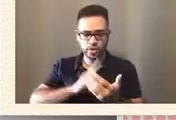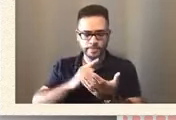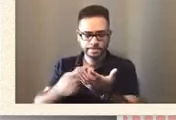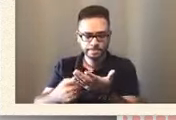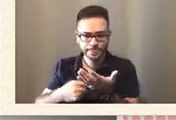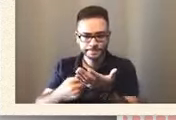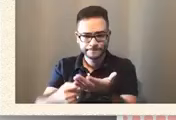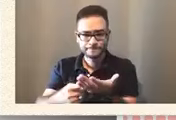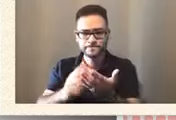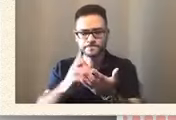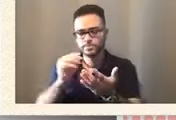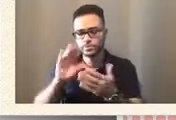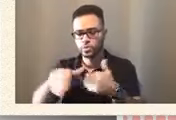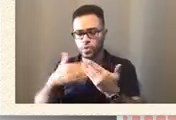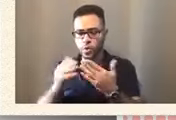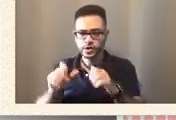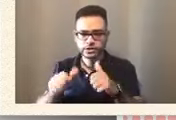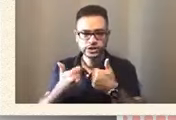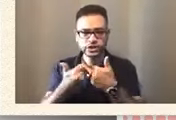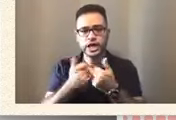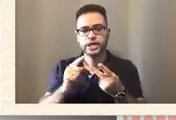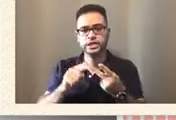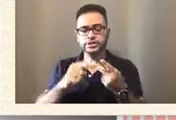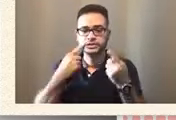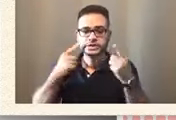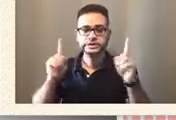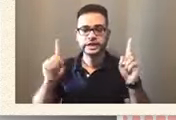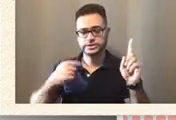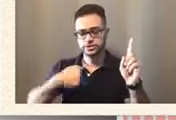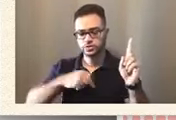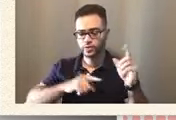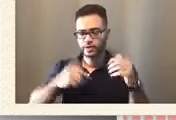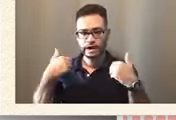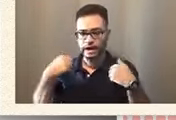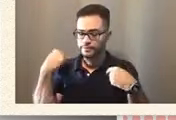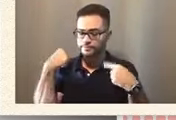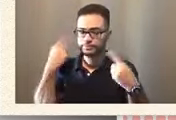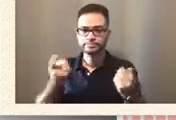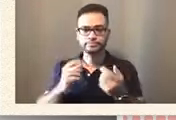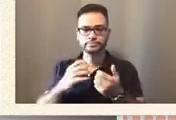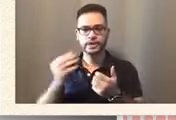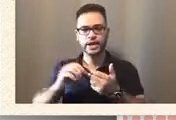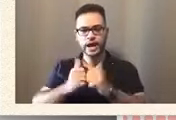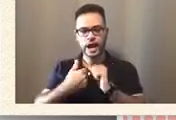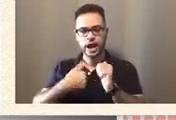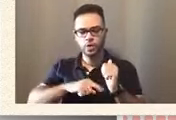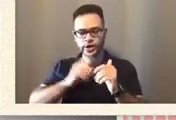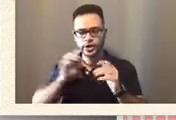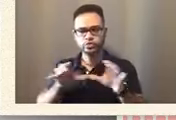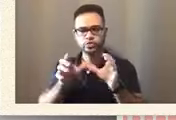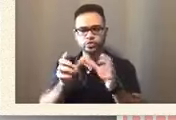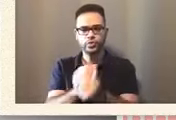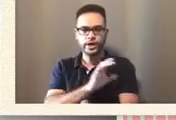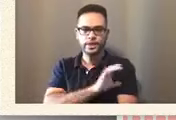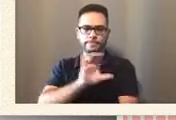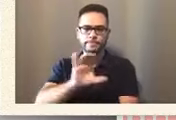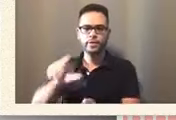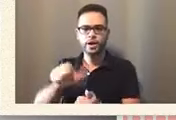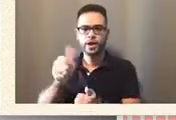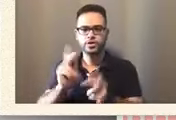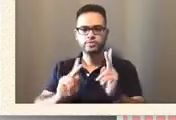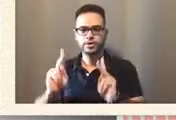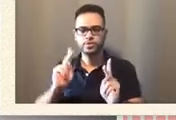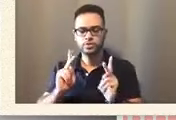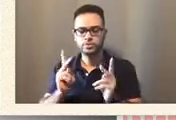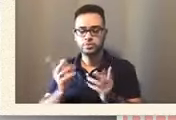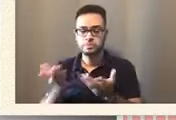and the successes that we've had and how we go about doing it, empowering others. And maybe we'll get some clarity as well about